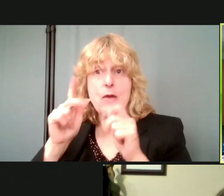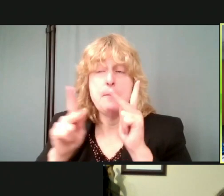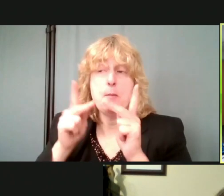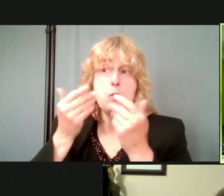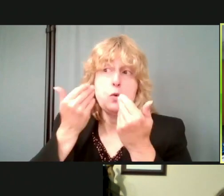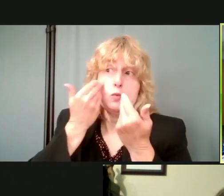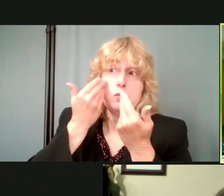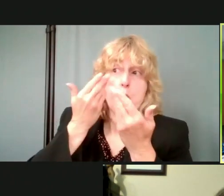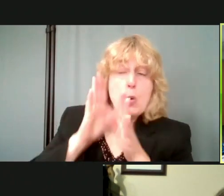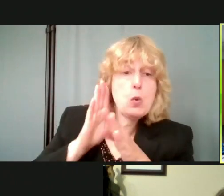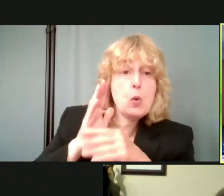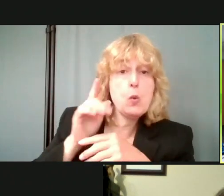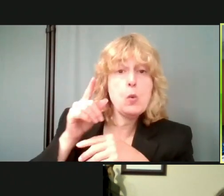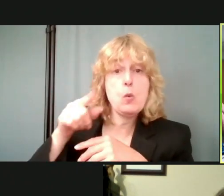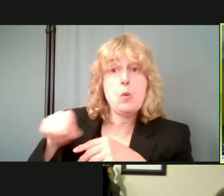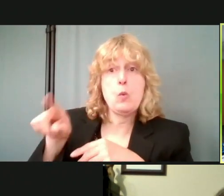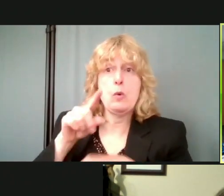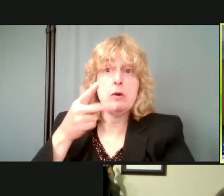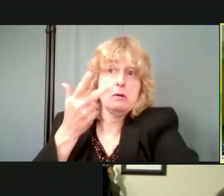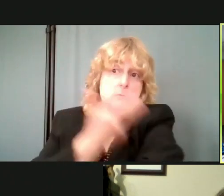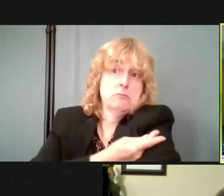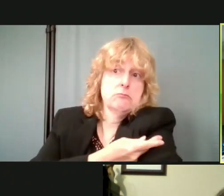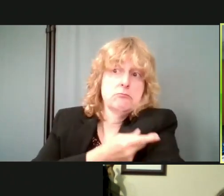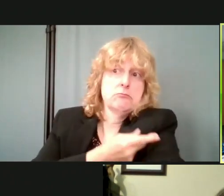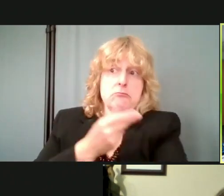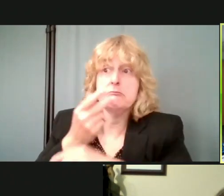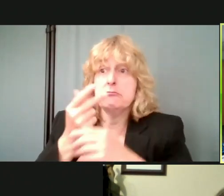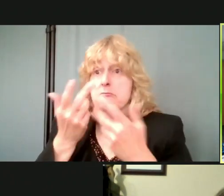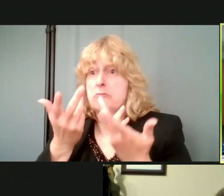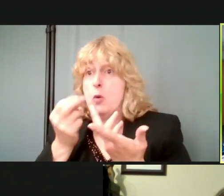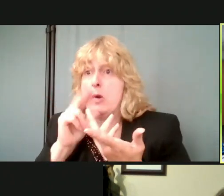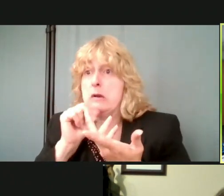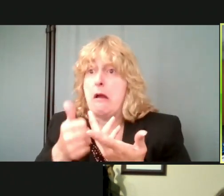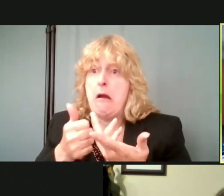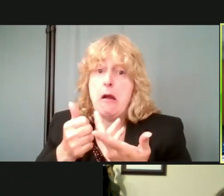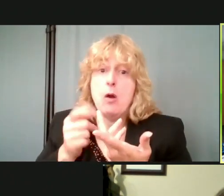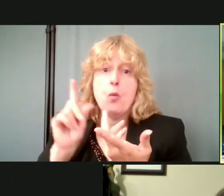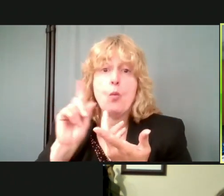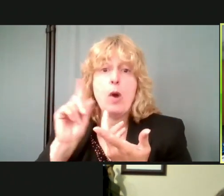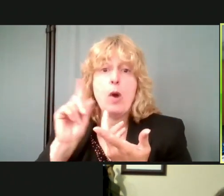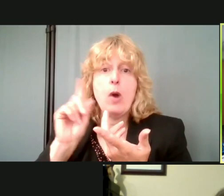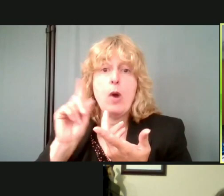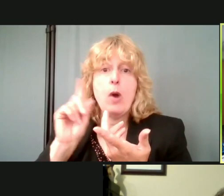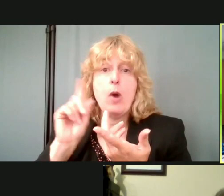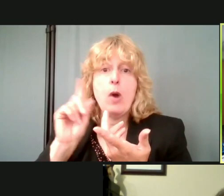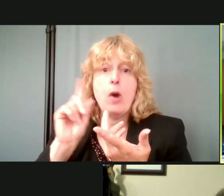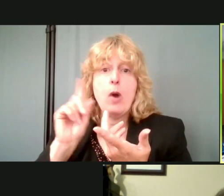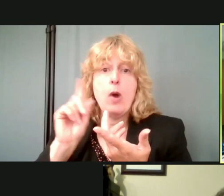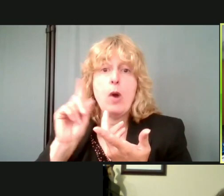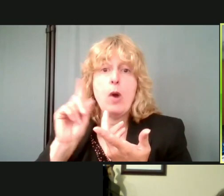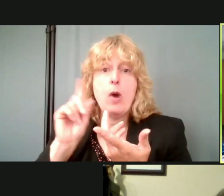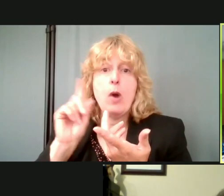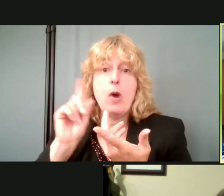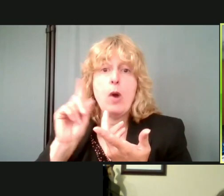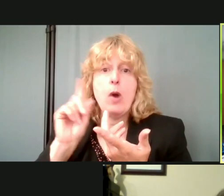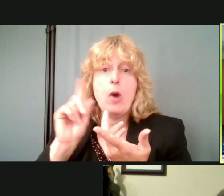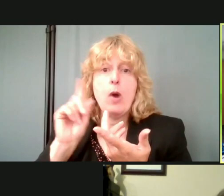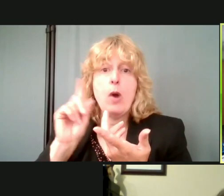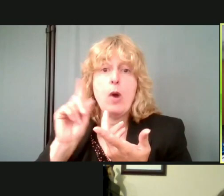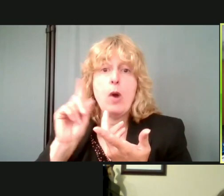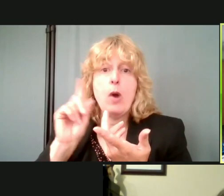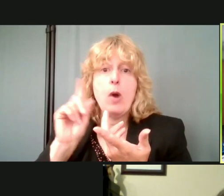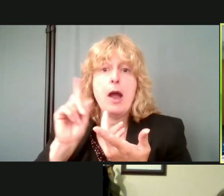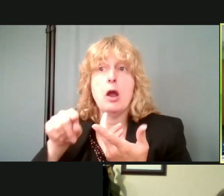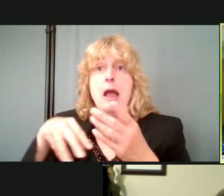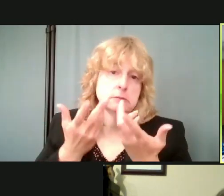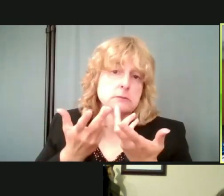vaccine status or where, you know, necessarily where they've been, I would wear a mask. You know, I, I hate to say it because that's, that's something that,